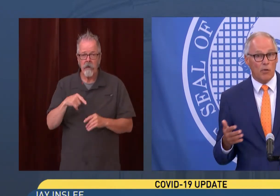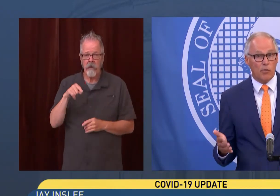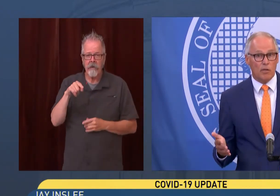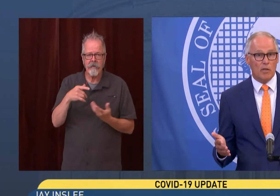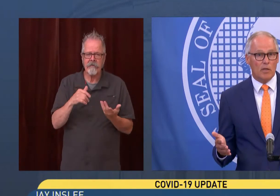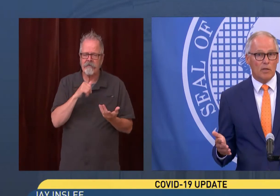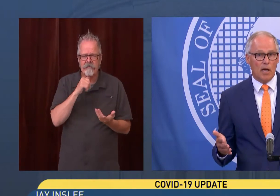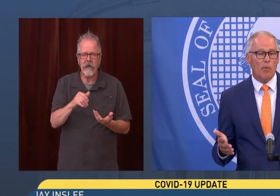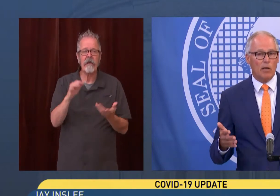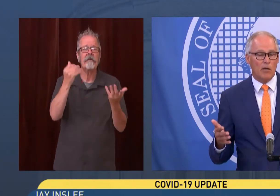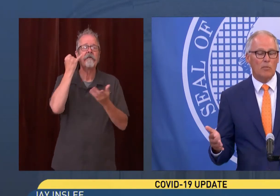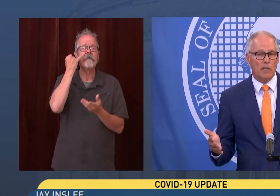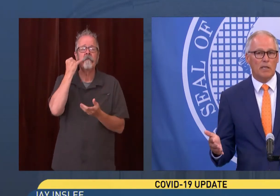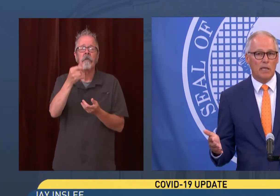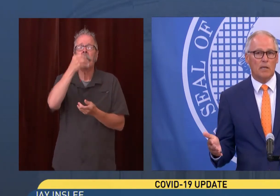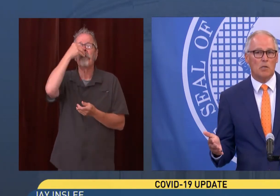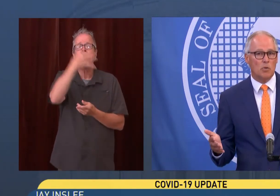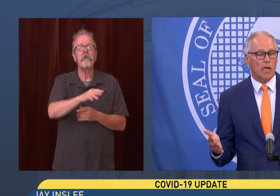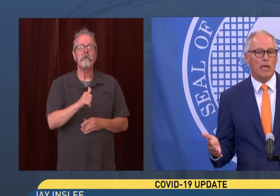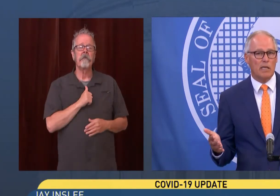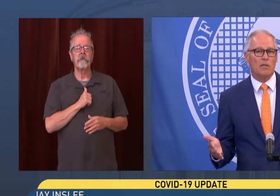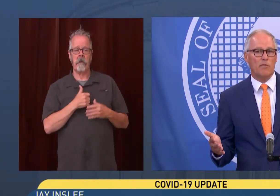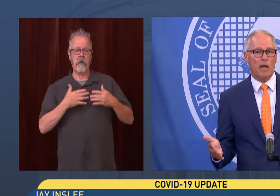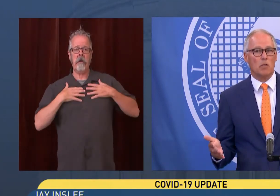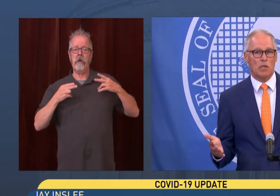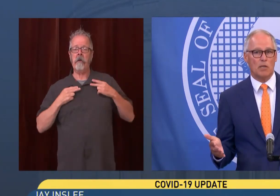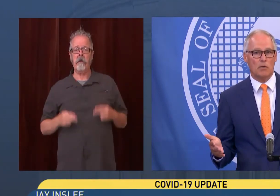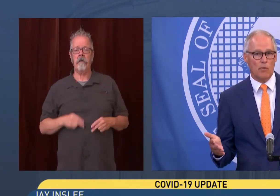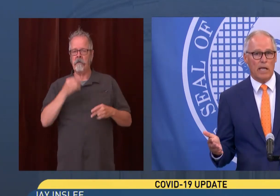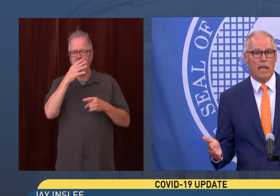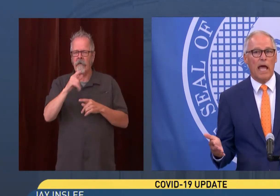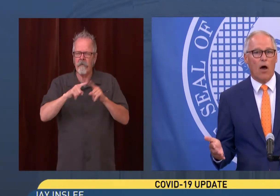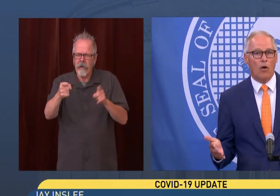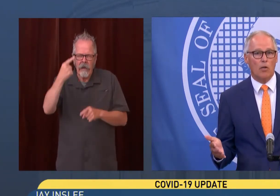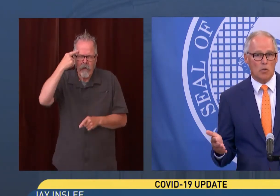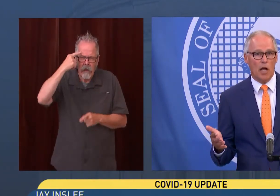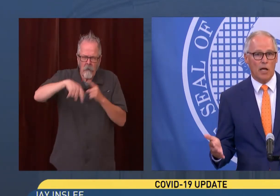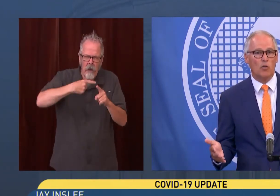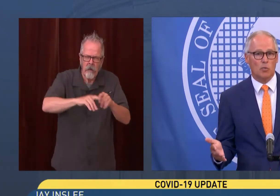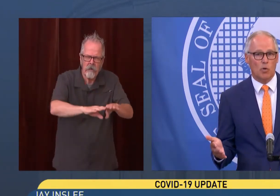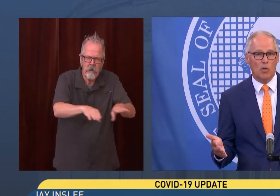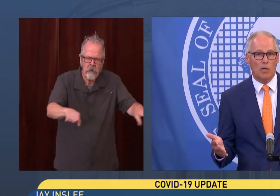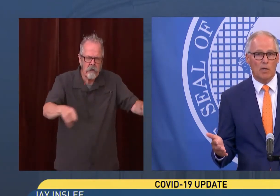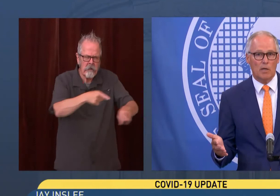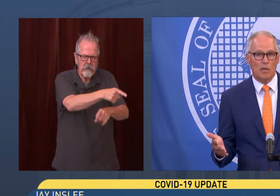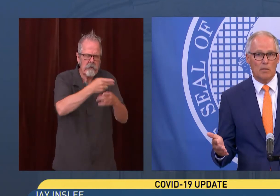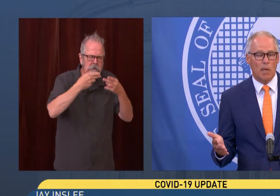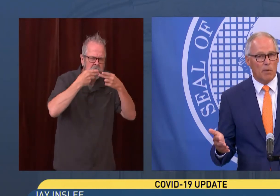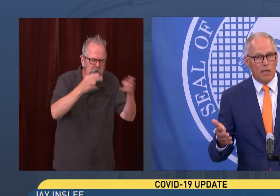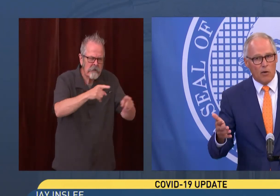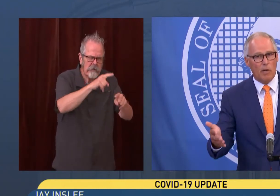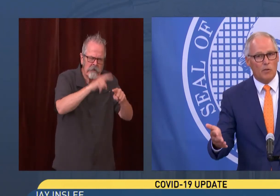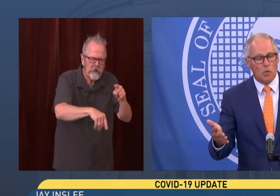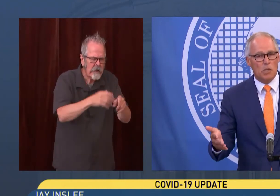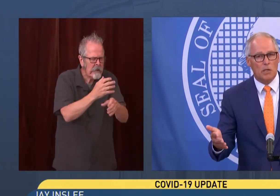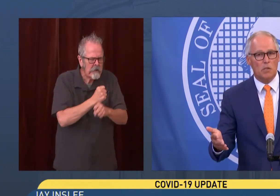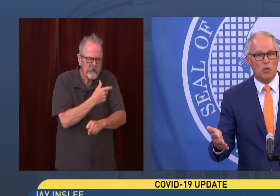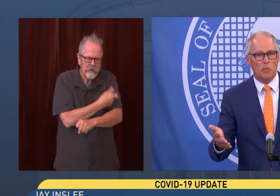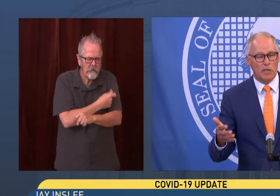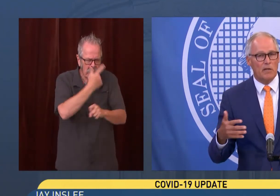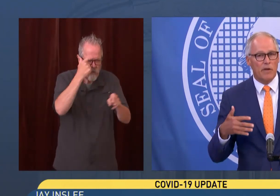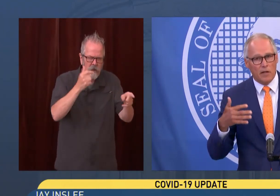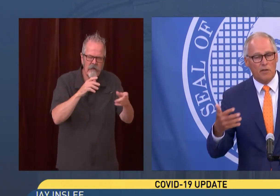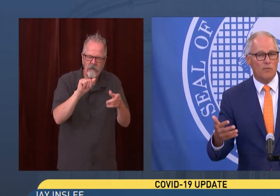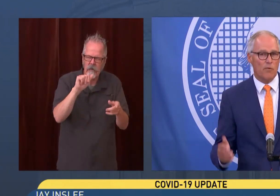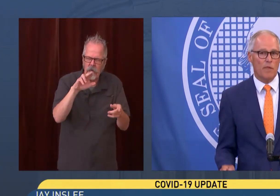your own health, how about caring about the kids who can't get the vaccine right now because they're not eligible? Maybe care about those kids